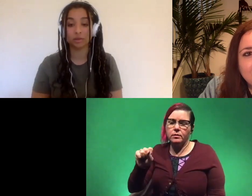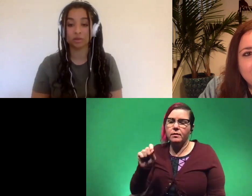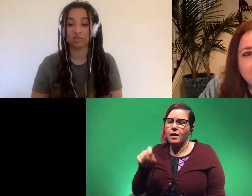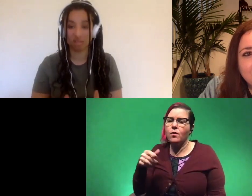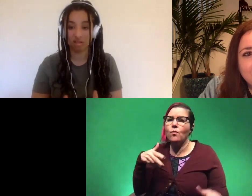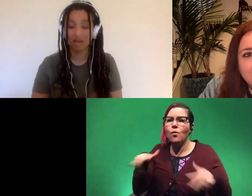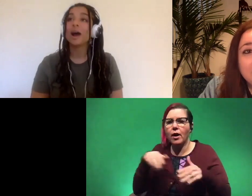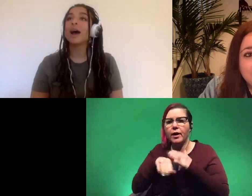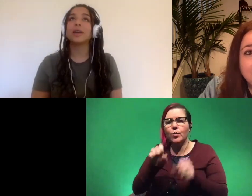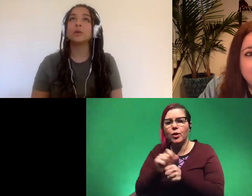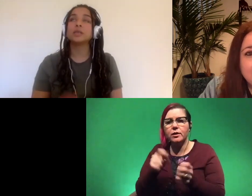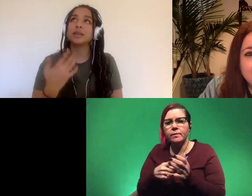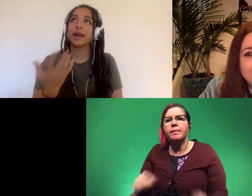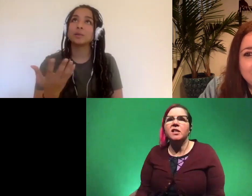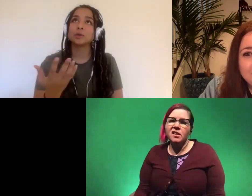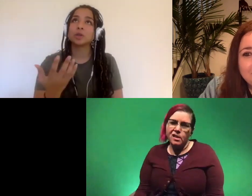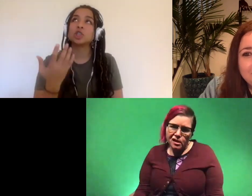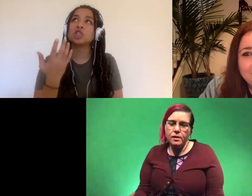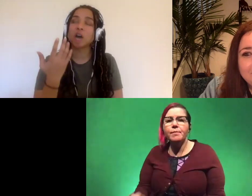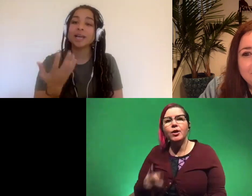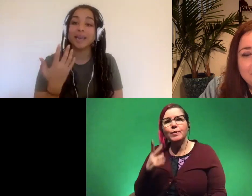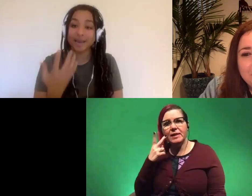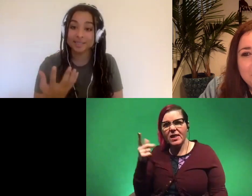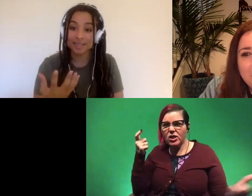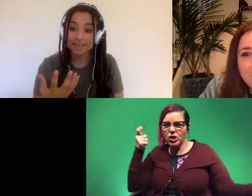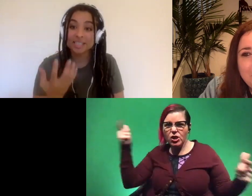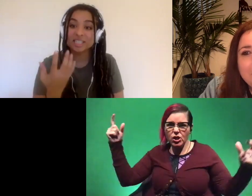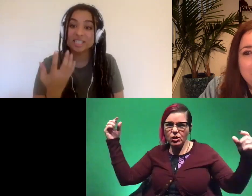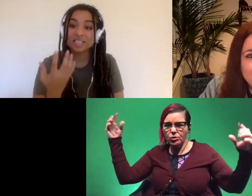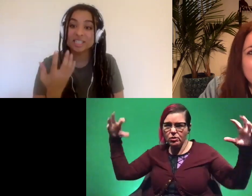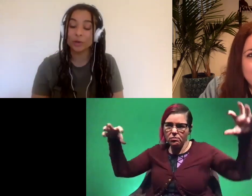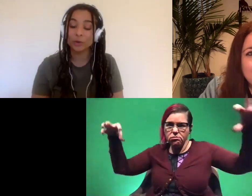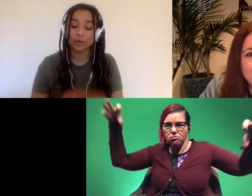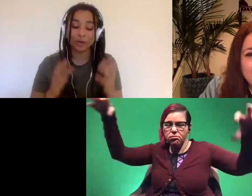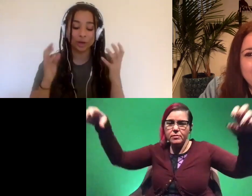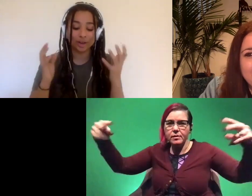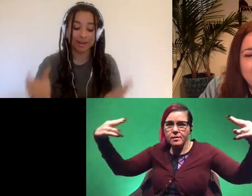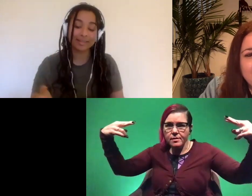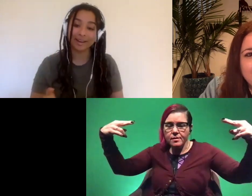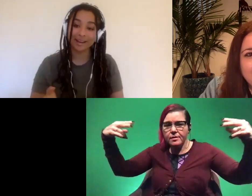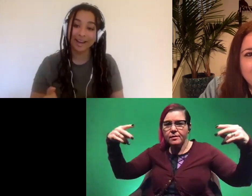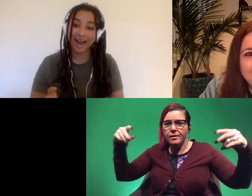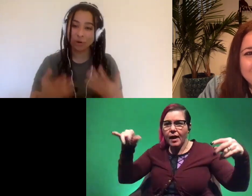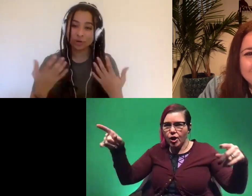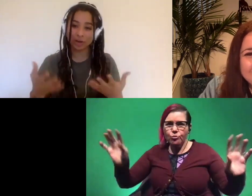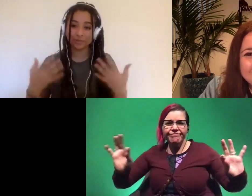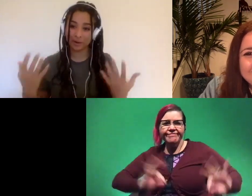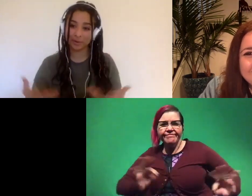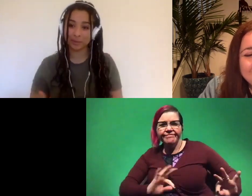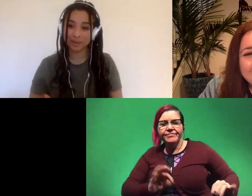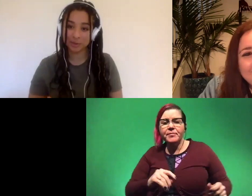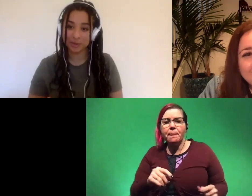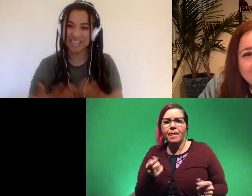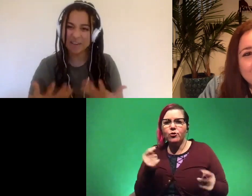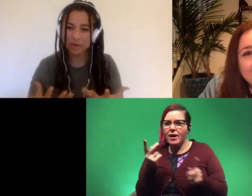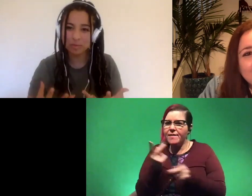be just and then you see these animals that are gigantic staring at you like you're nothing and you're trying to figure out